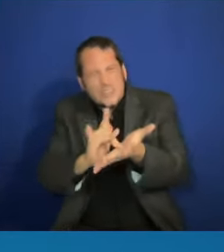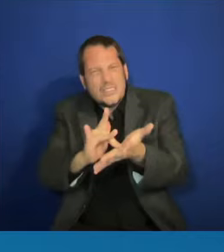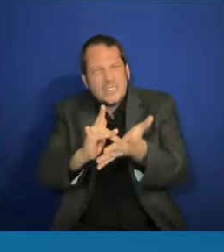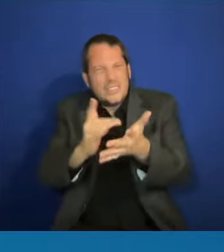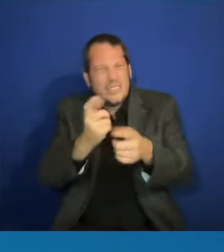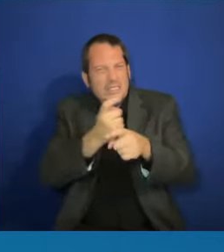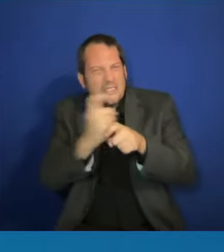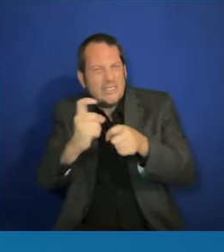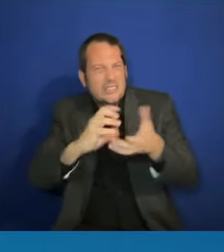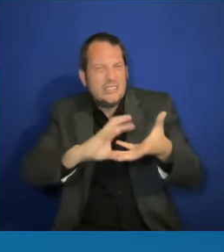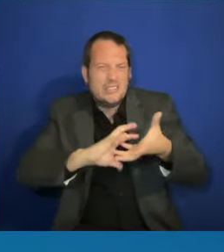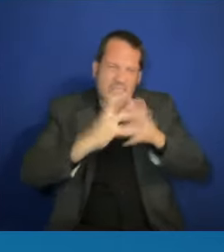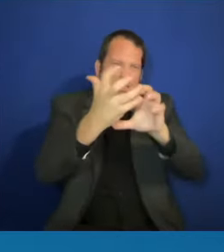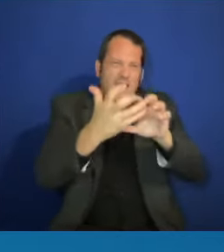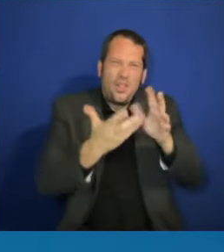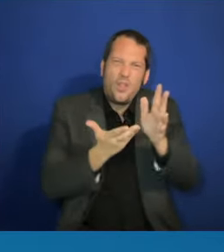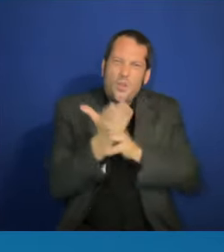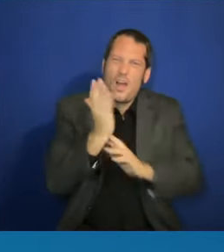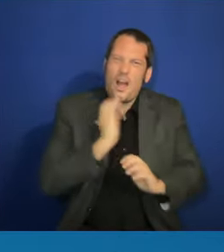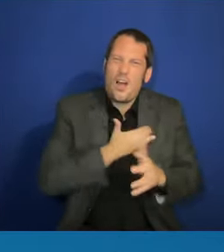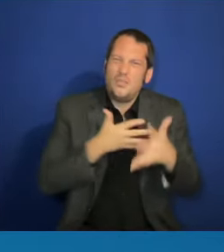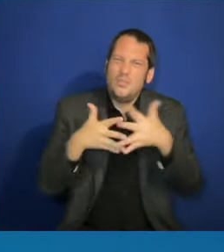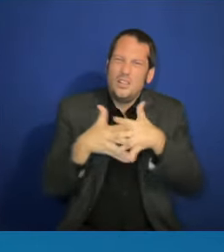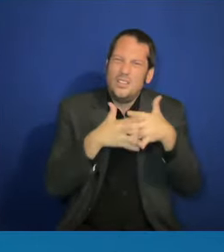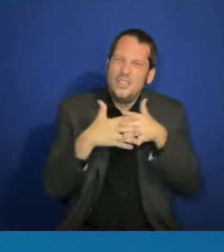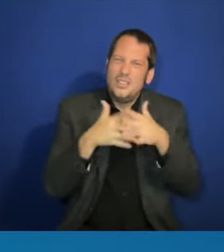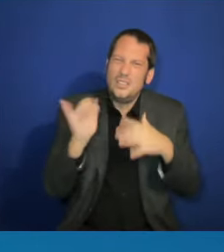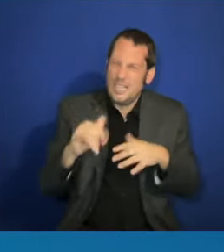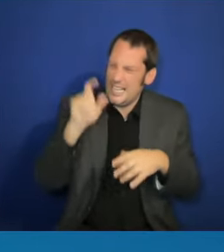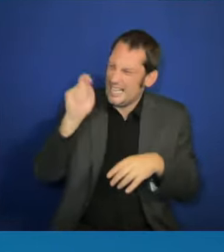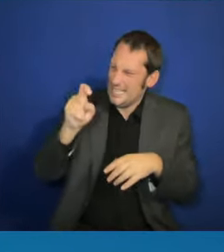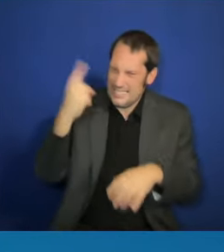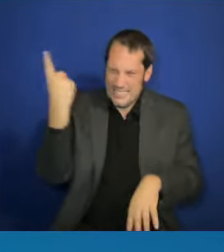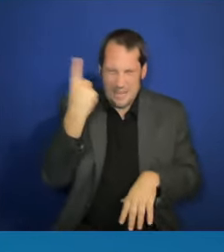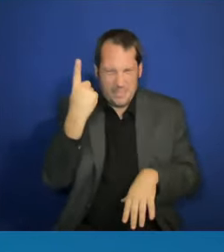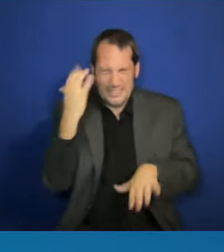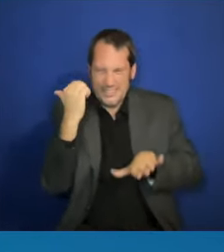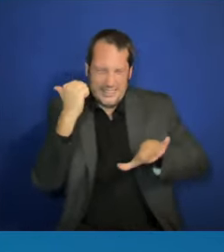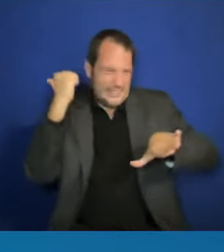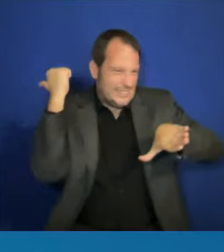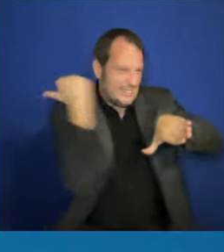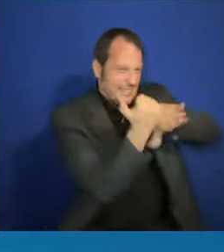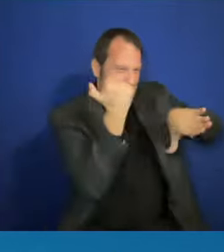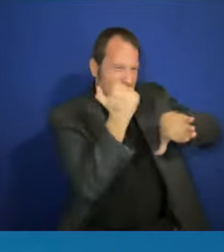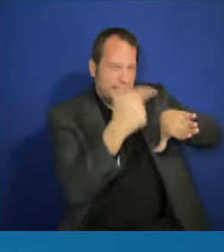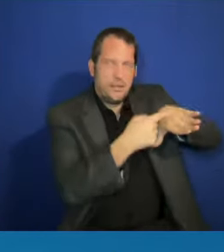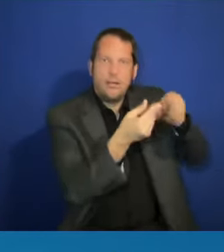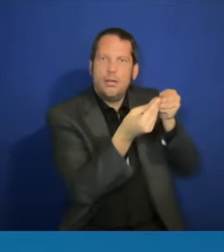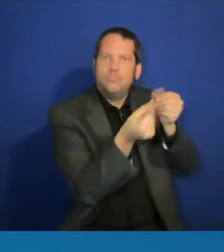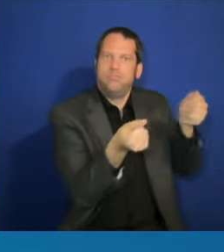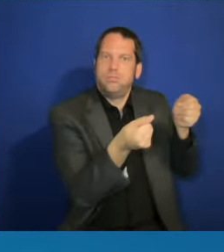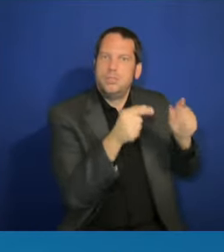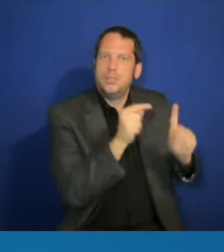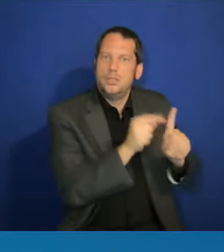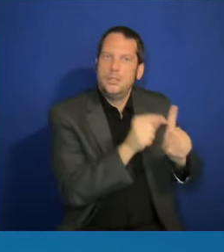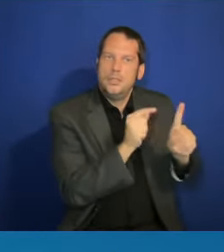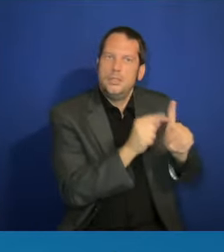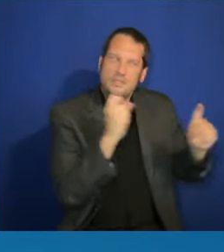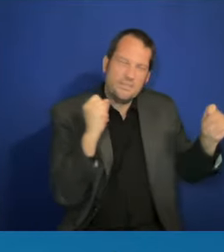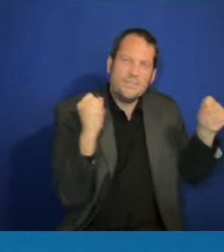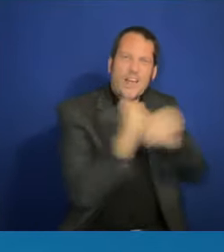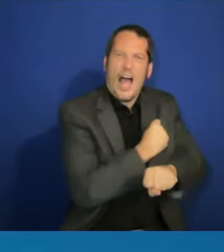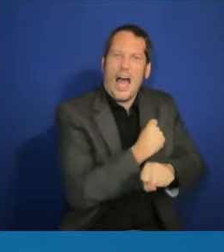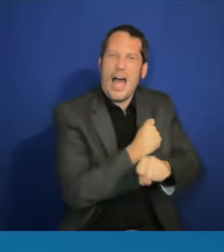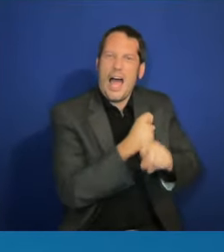leaders in this room to fight back against it, but not fight because we're fighting against something purely, but because we're fighting for